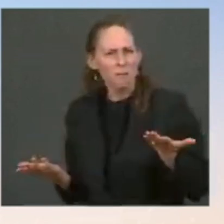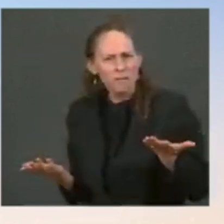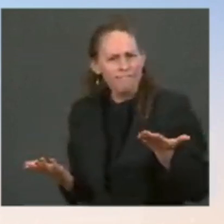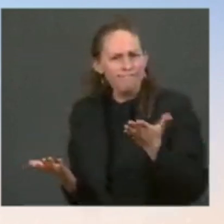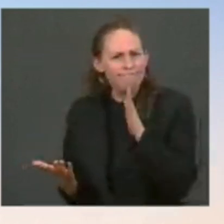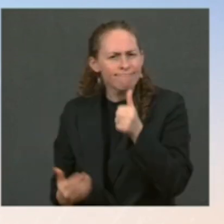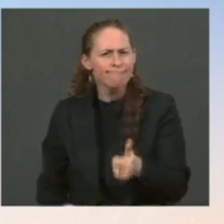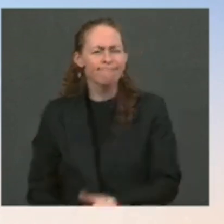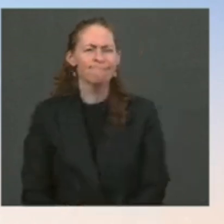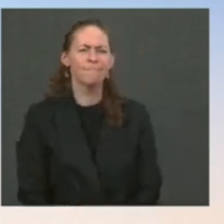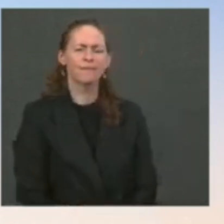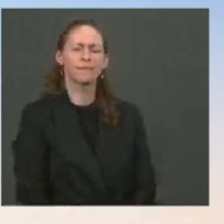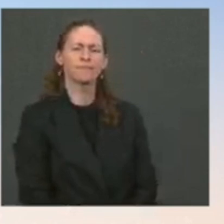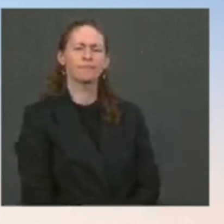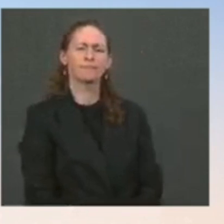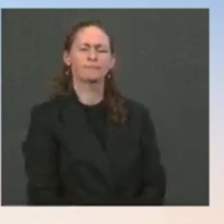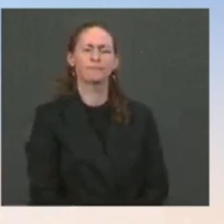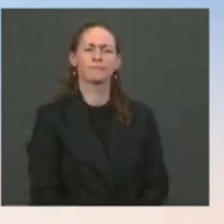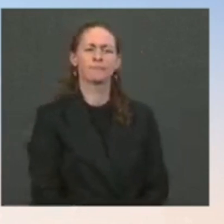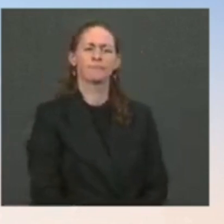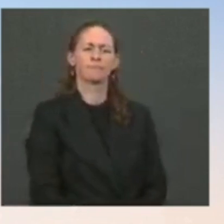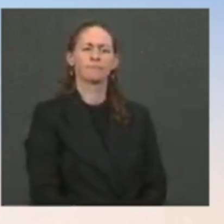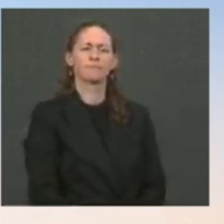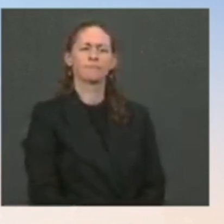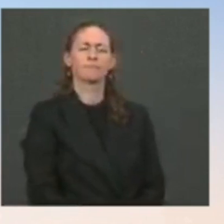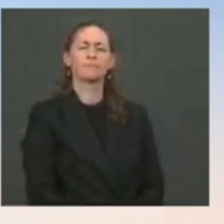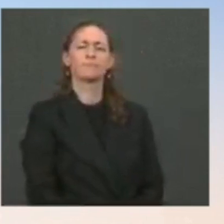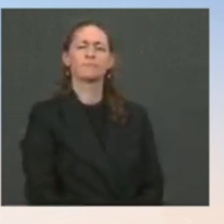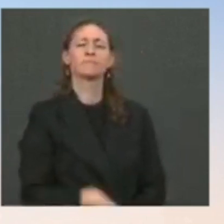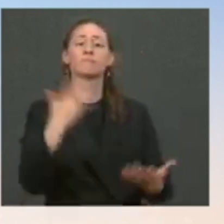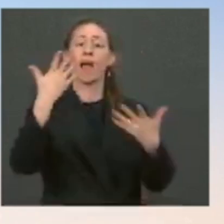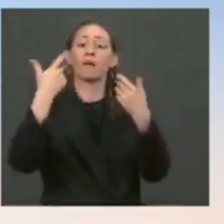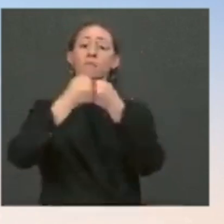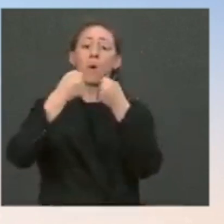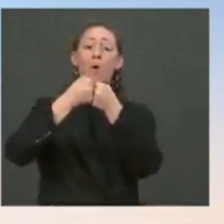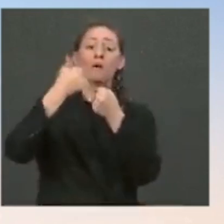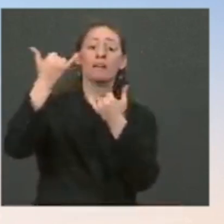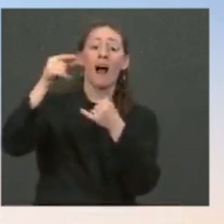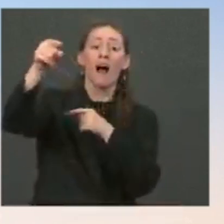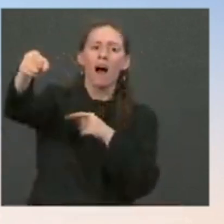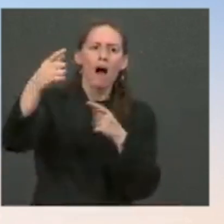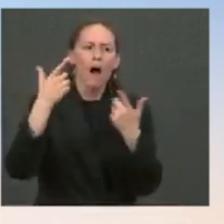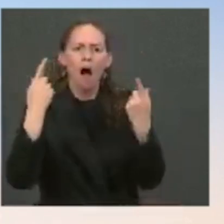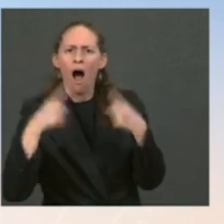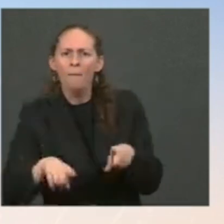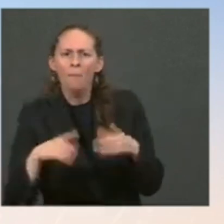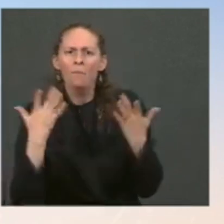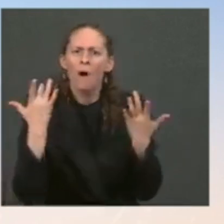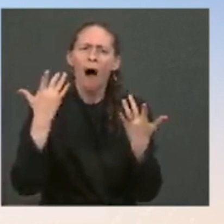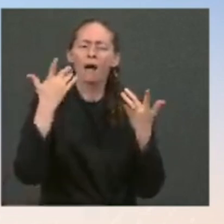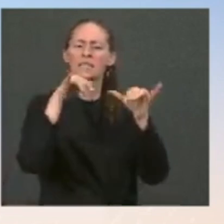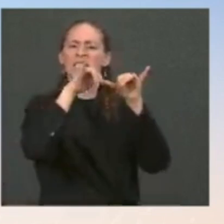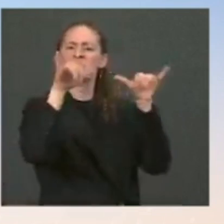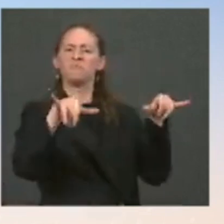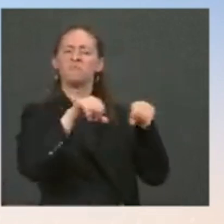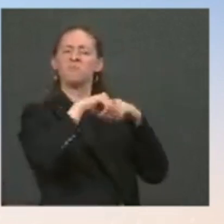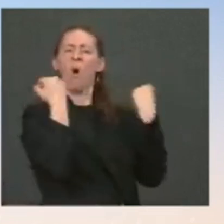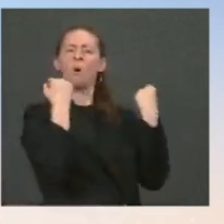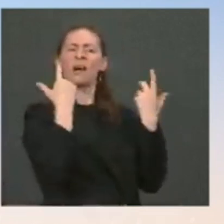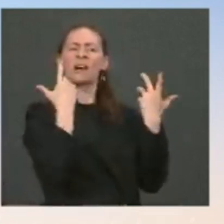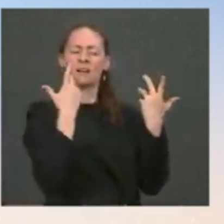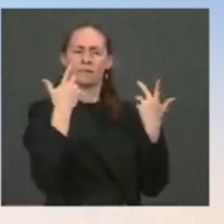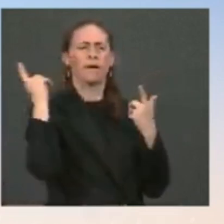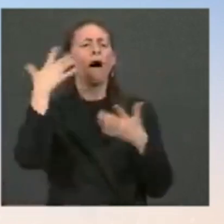Peter, I think the situation at the border is the result of a broken system. And the president certainly relies on his experience. So